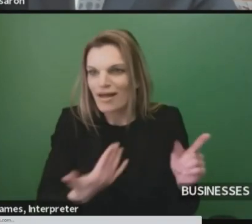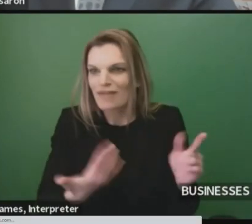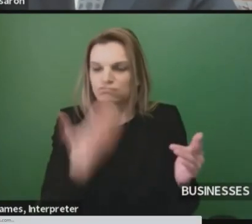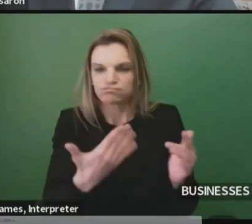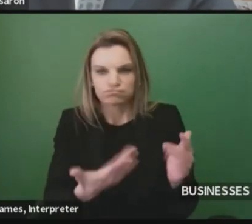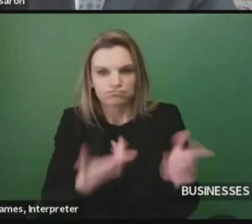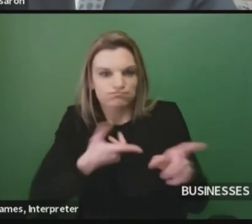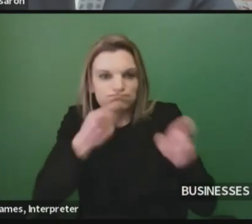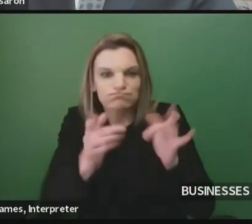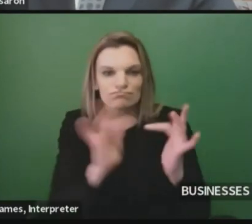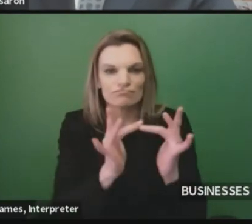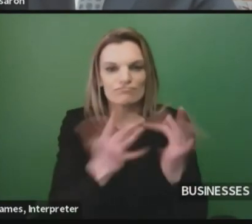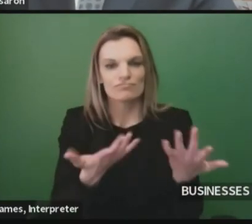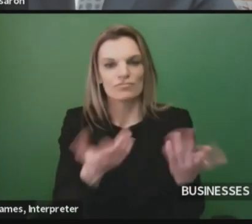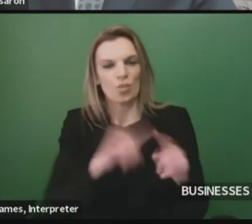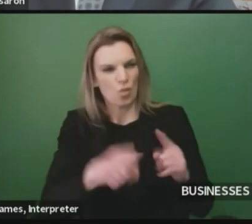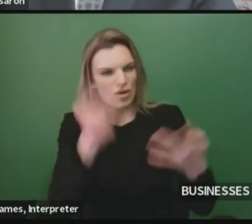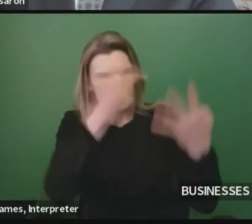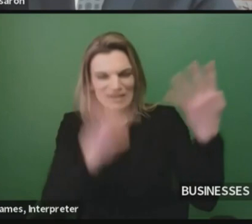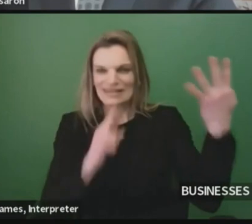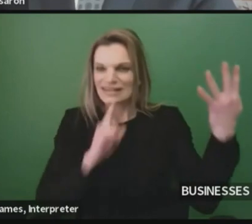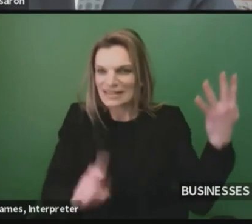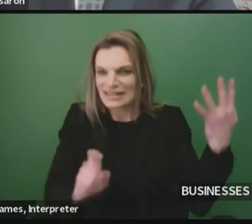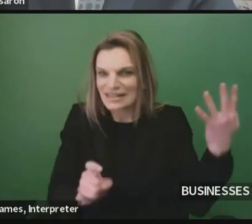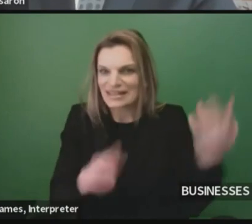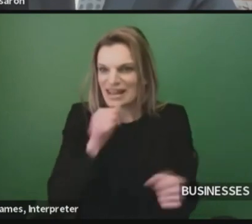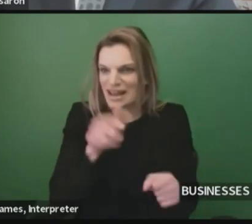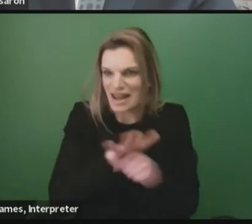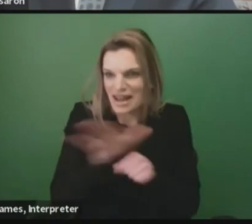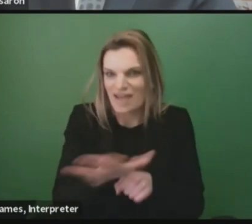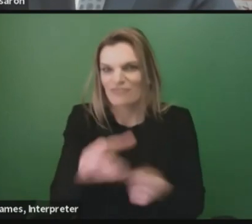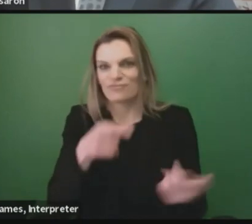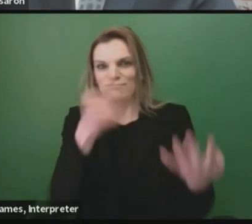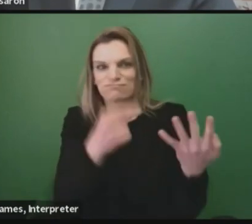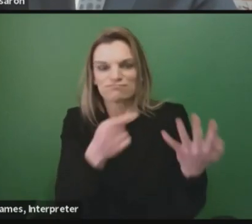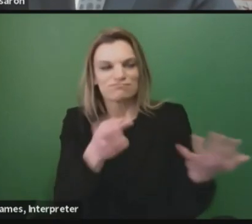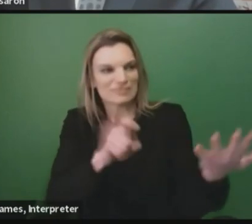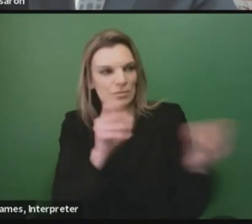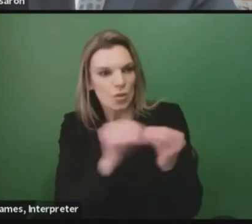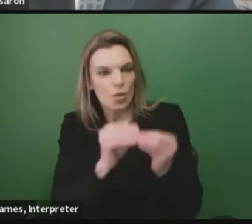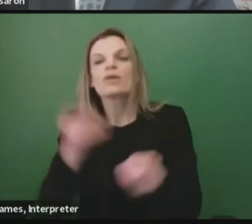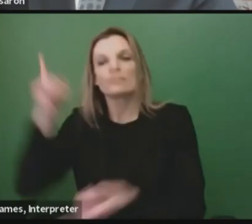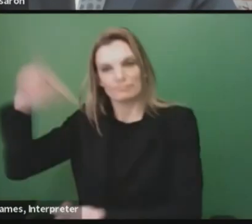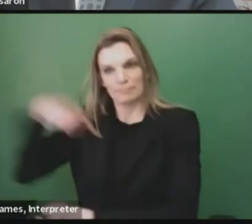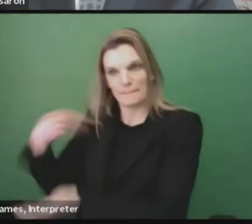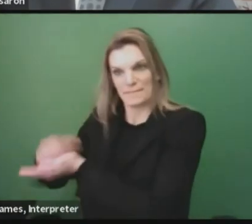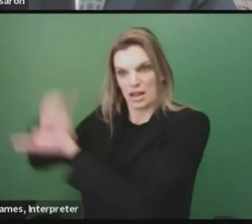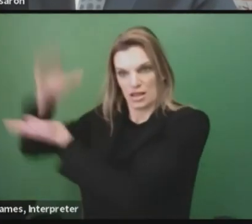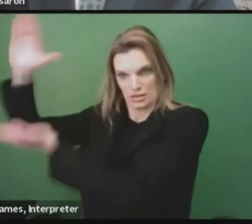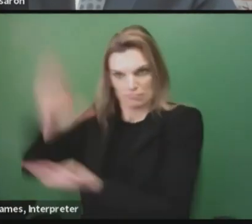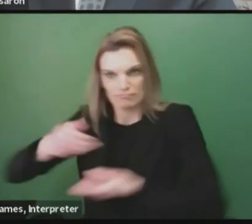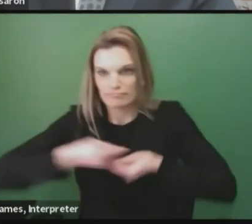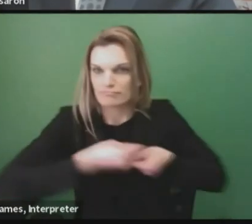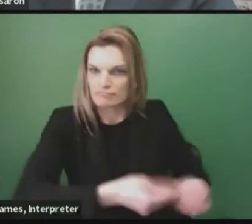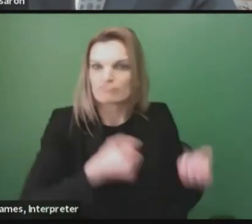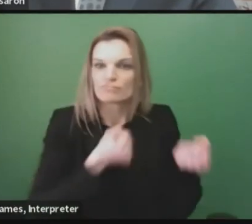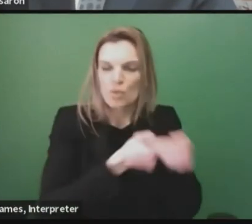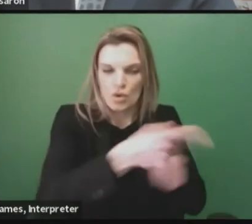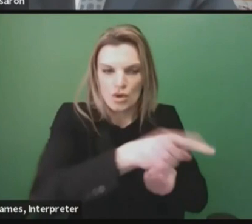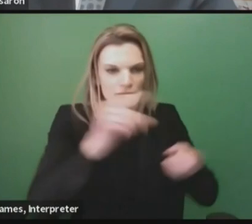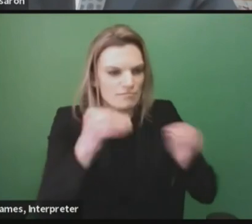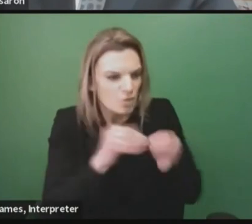infrastructure, and more. Our small businesses are fixtures in their communities. Some have been around for decades.